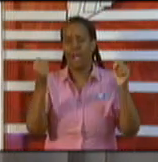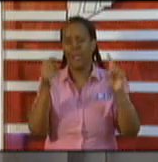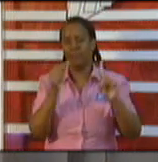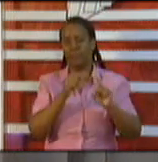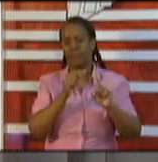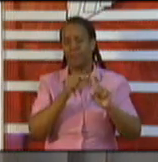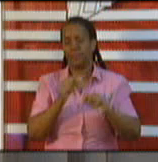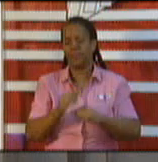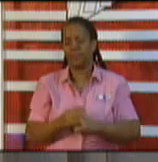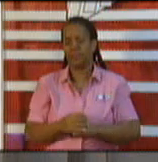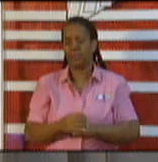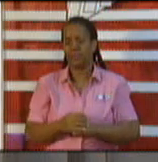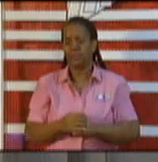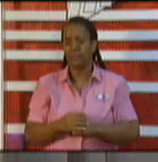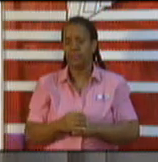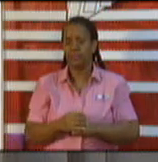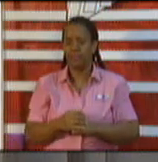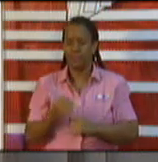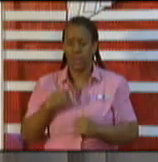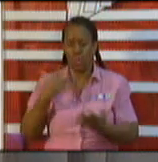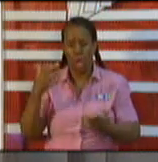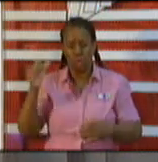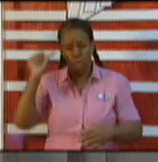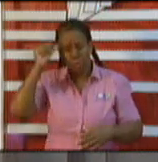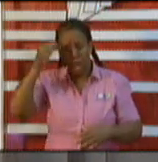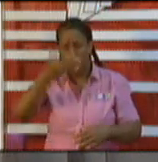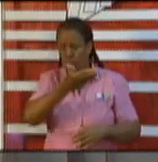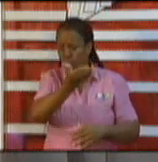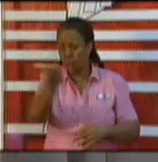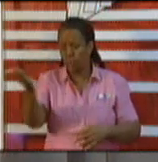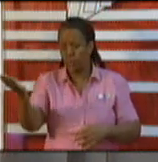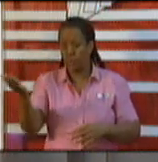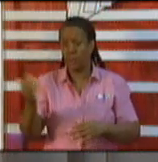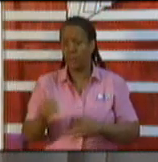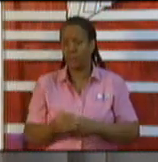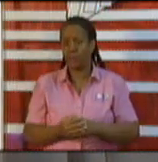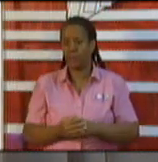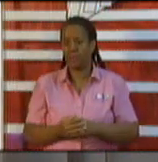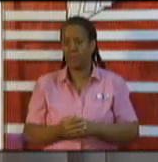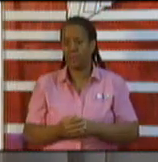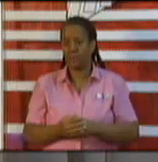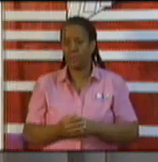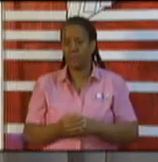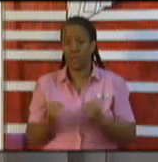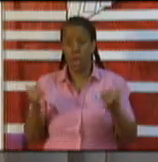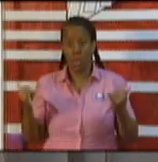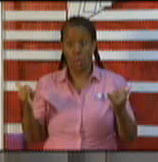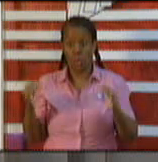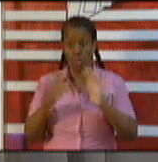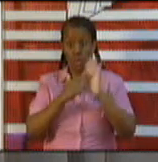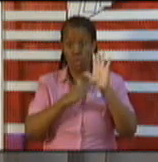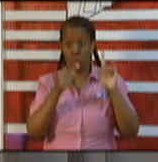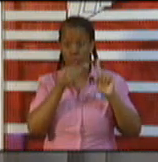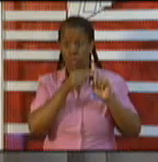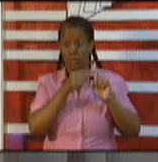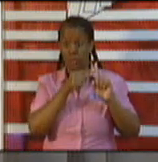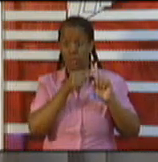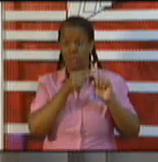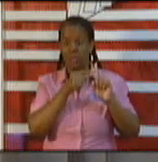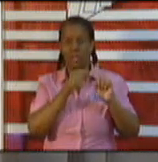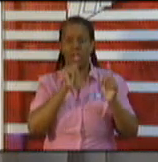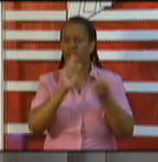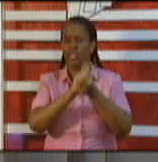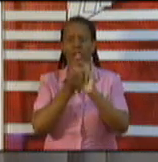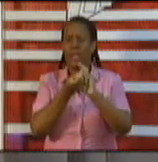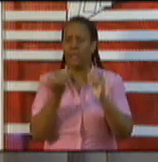just remind Minister Diyalsing, touched on it a short while ago, in the current regulations, and it will not be changed today when we